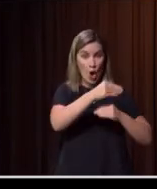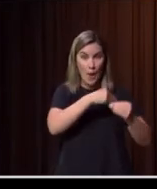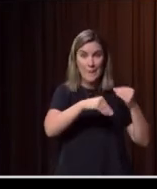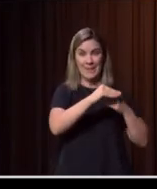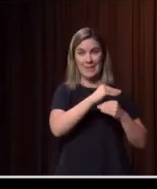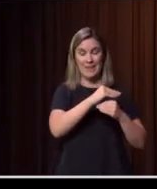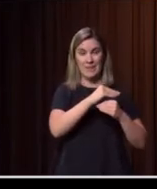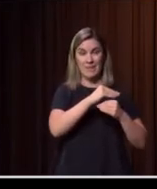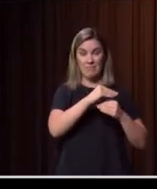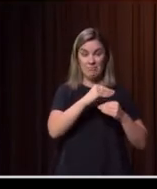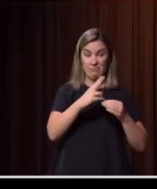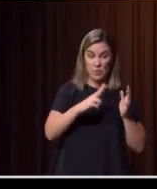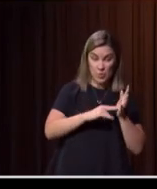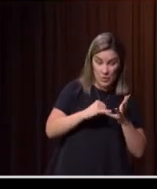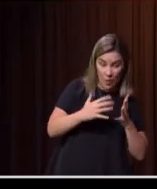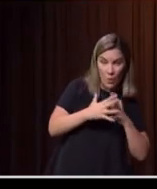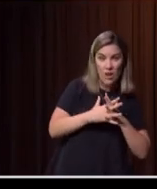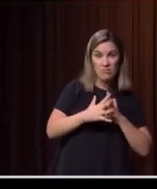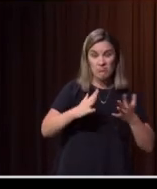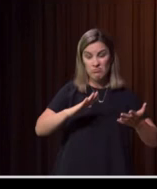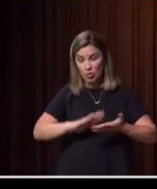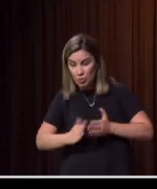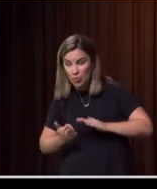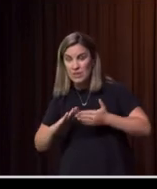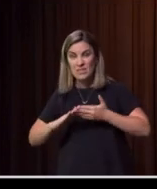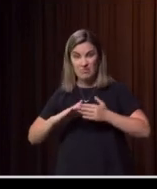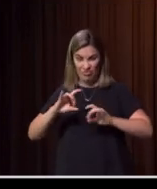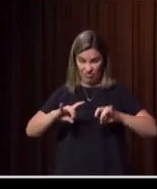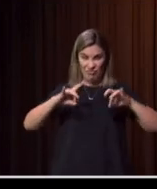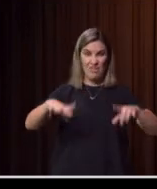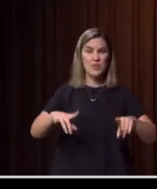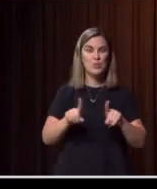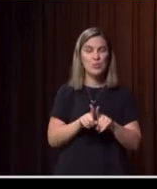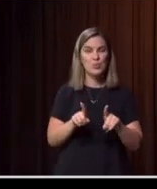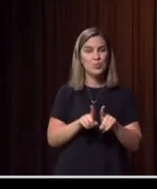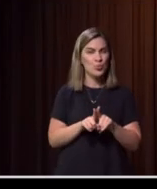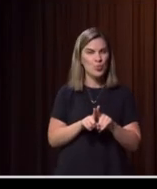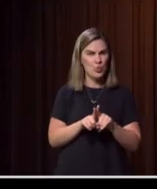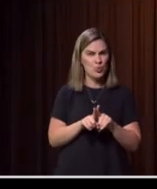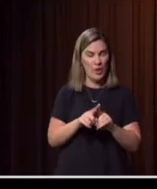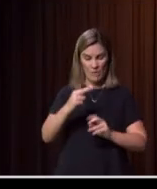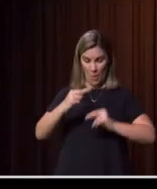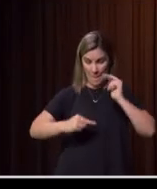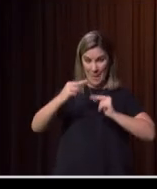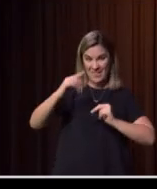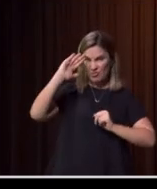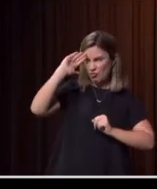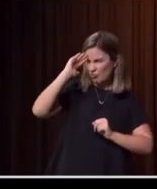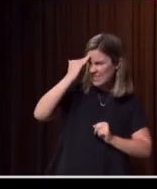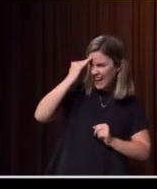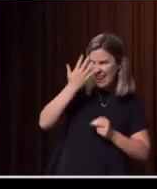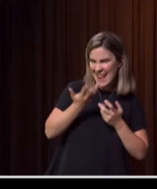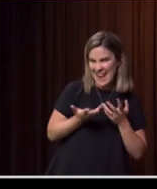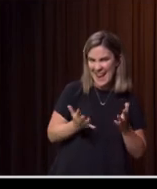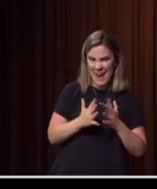state, as a nation. And I think like anything when it comes to building resilience is being open to the fact